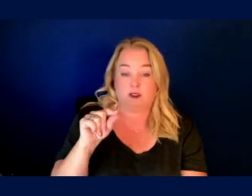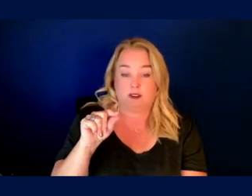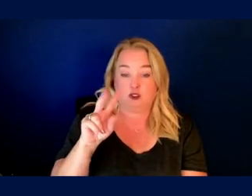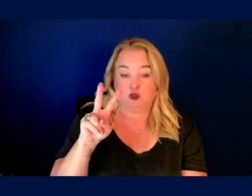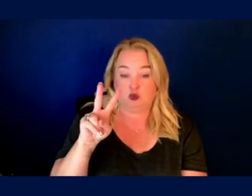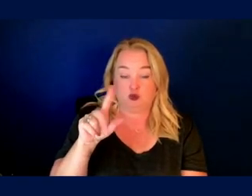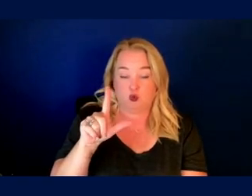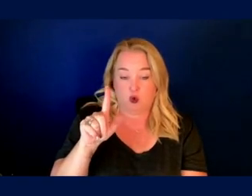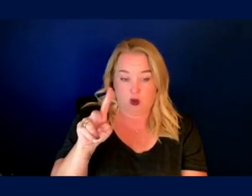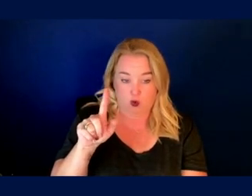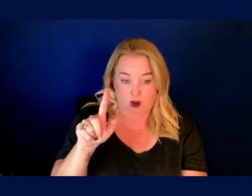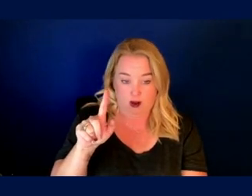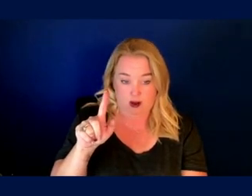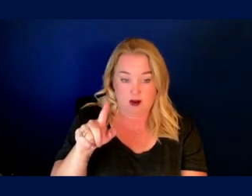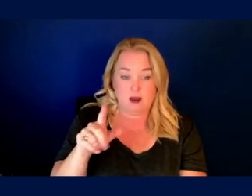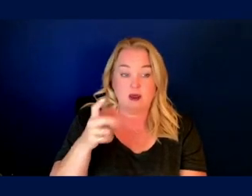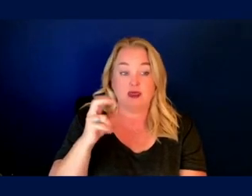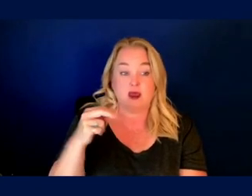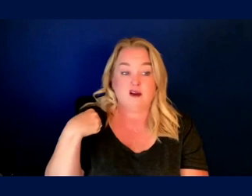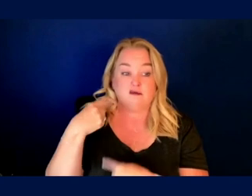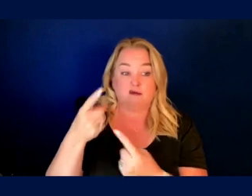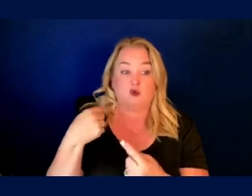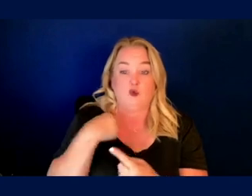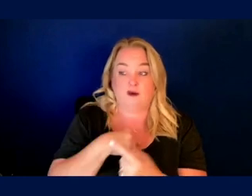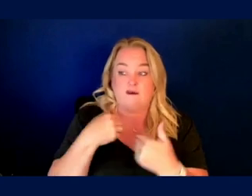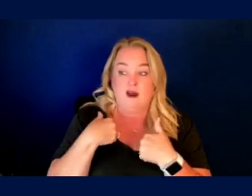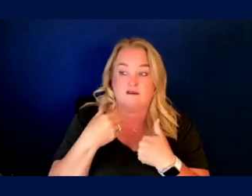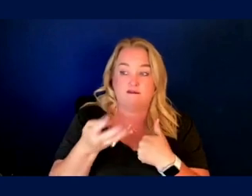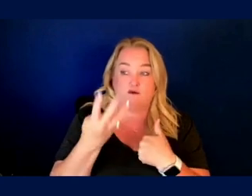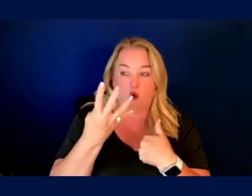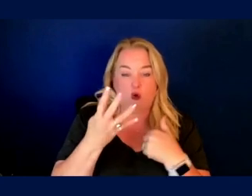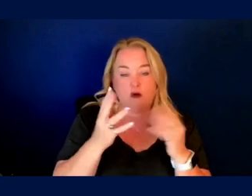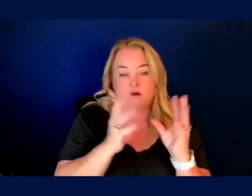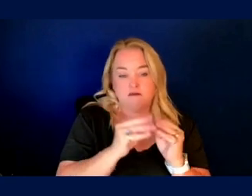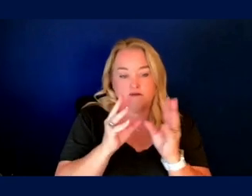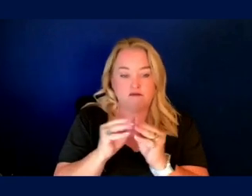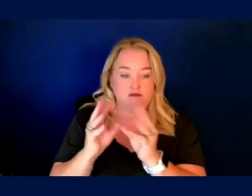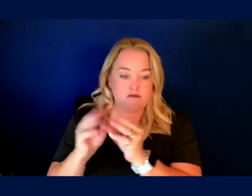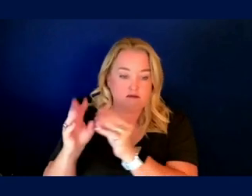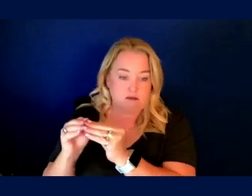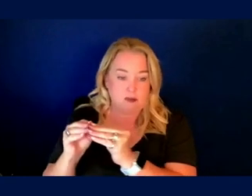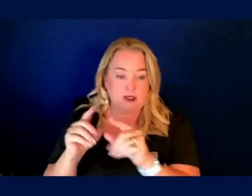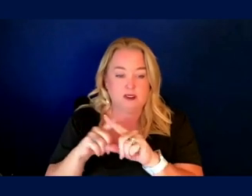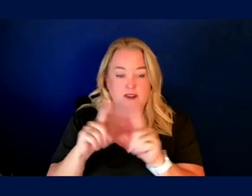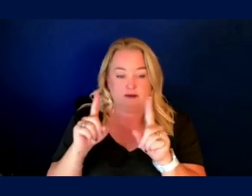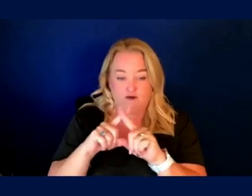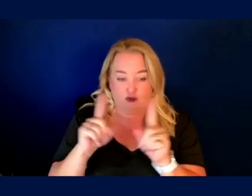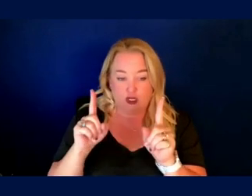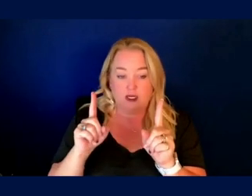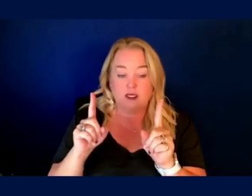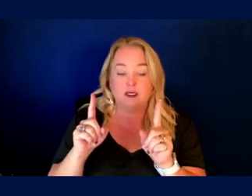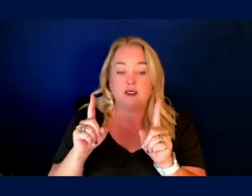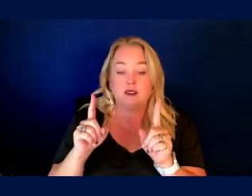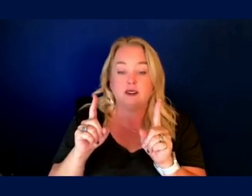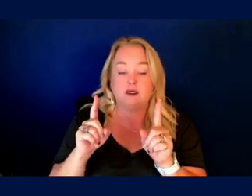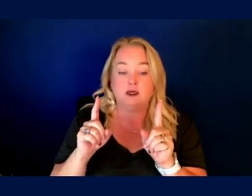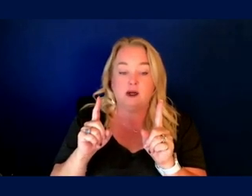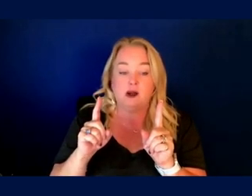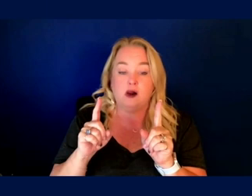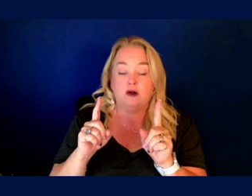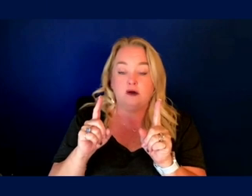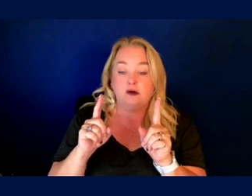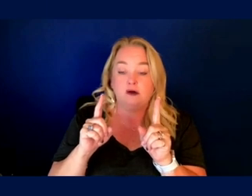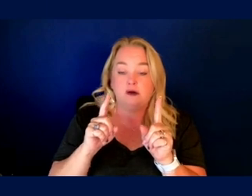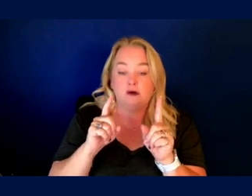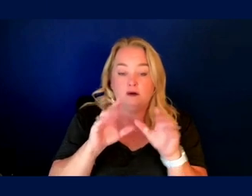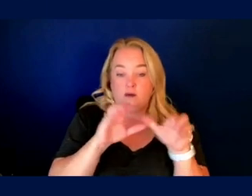And since then, we've had four of these mini symposia on topics of systems medicine in space, statistics,